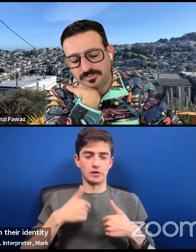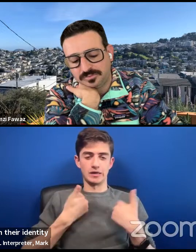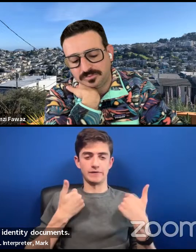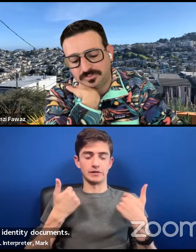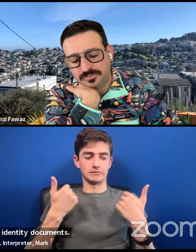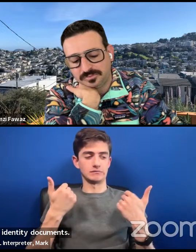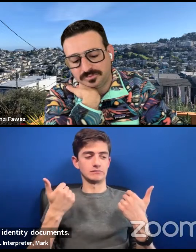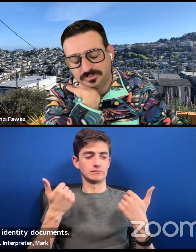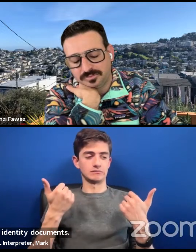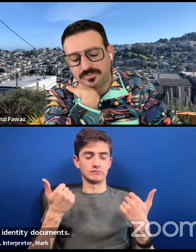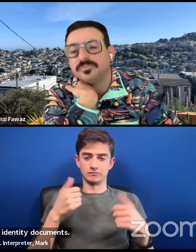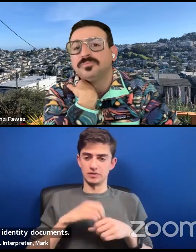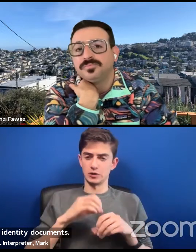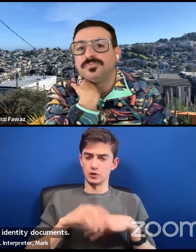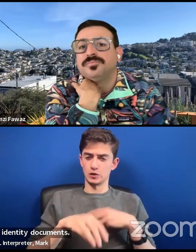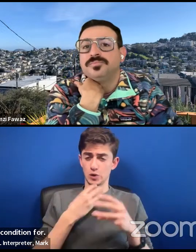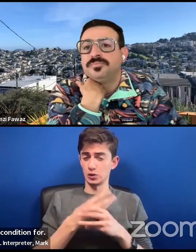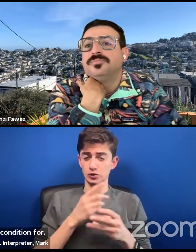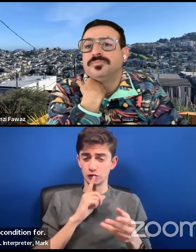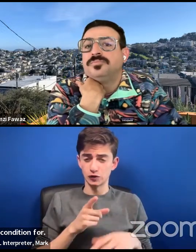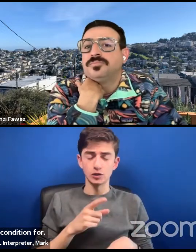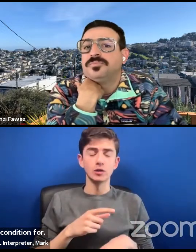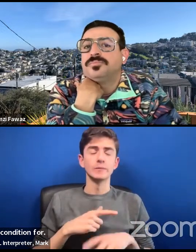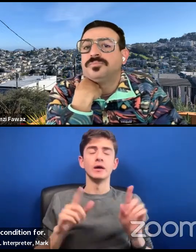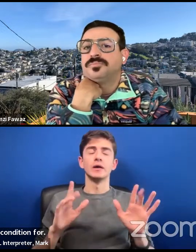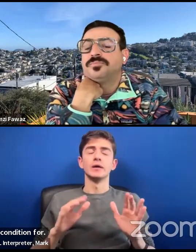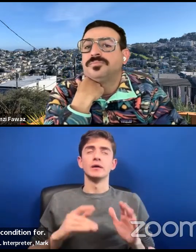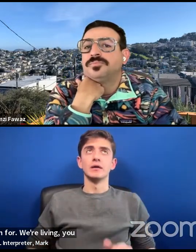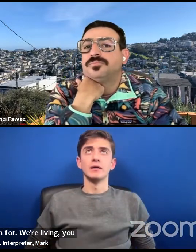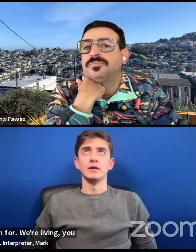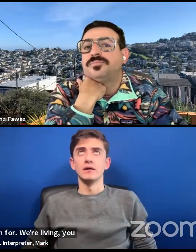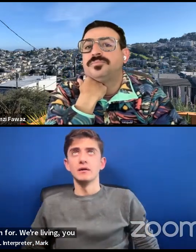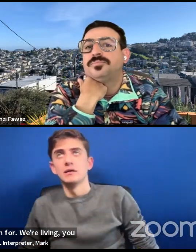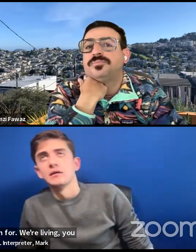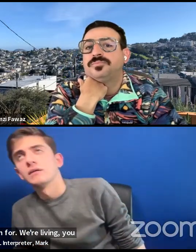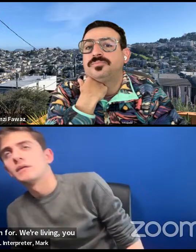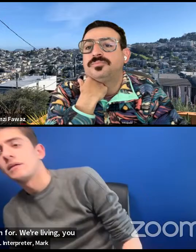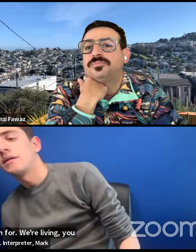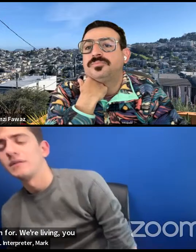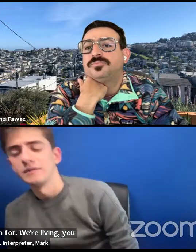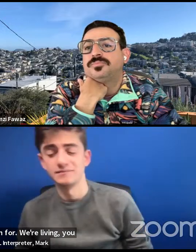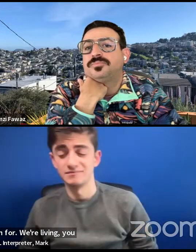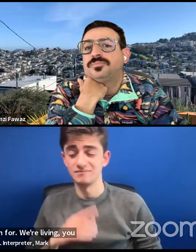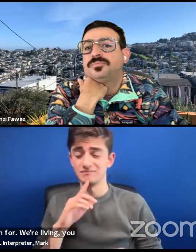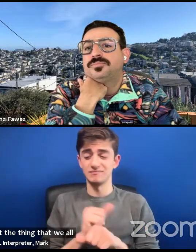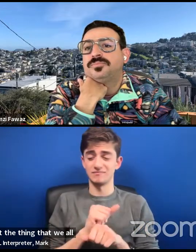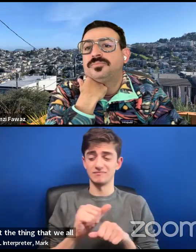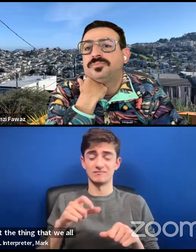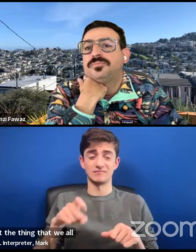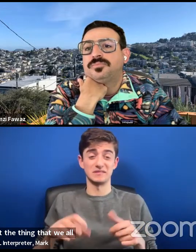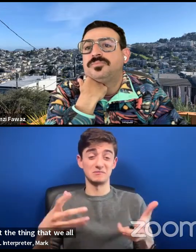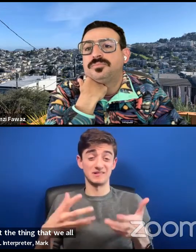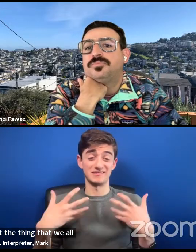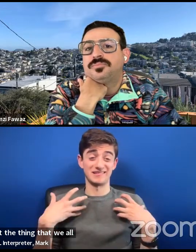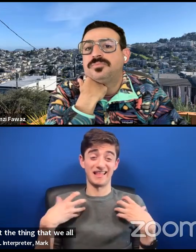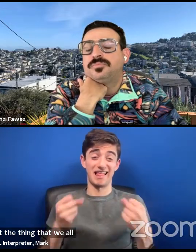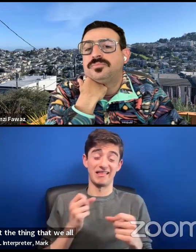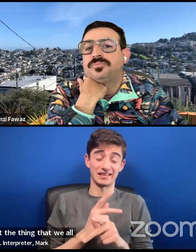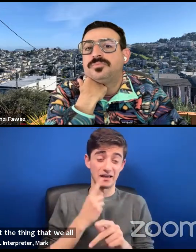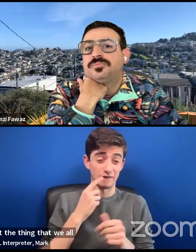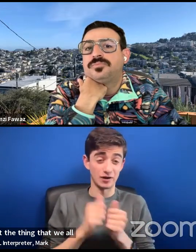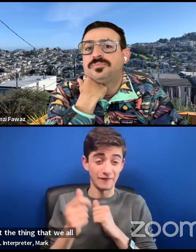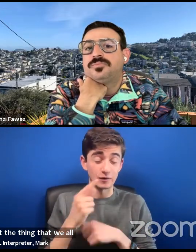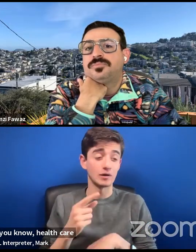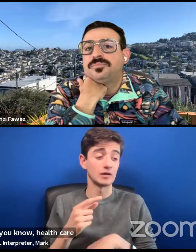know, living in this world. But the, the thing that we all really need is like these, like, you know, healthcare for everyone, prison